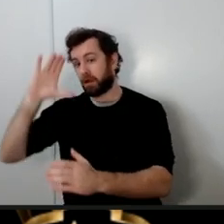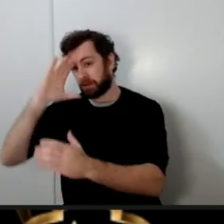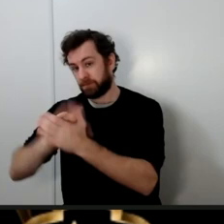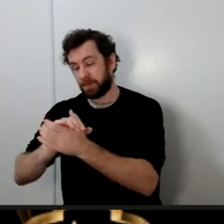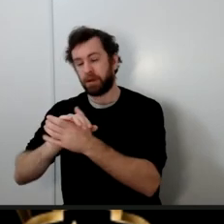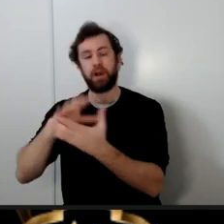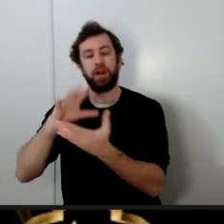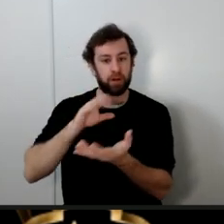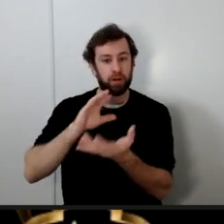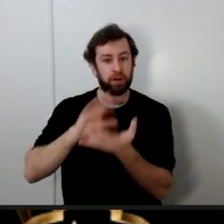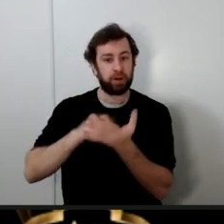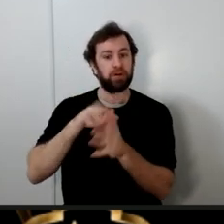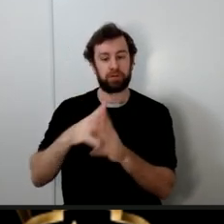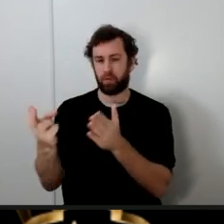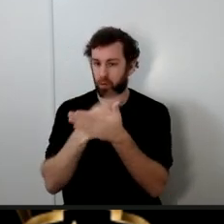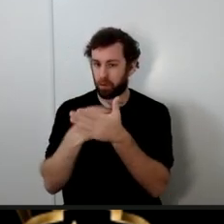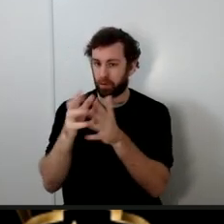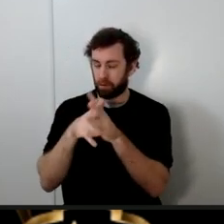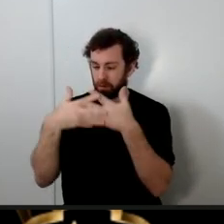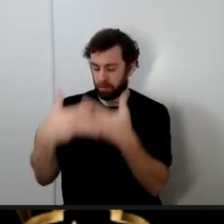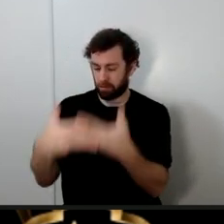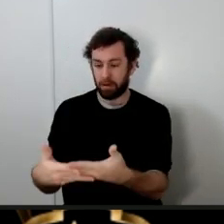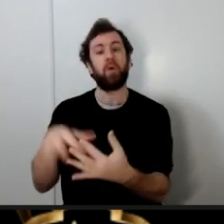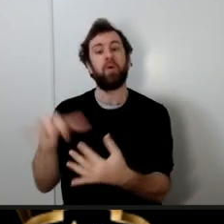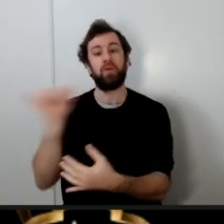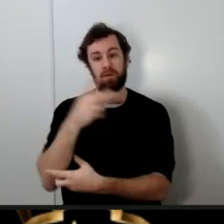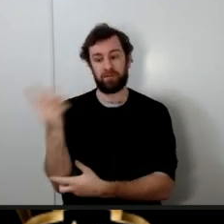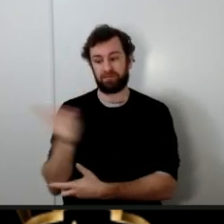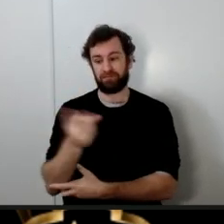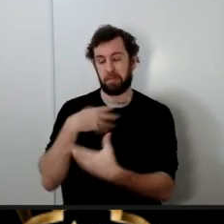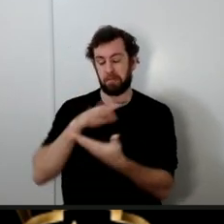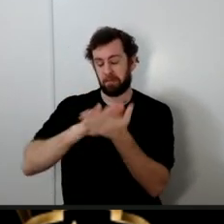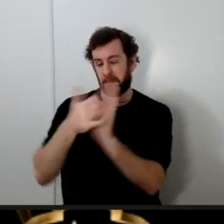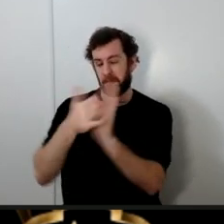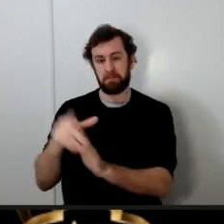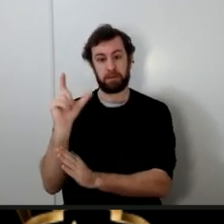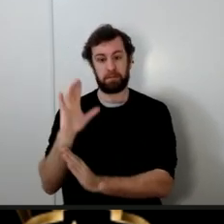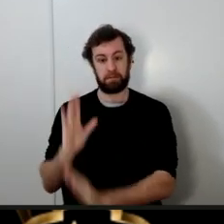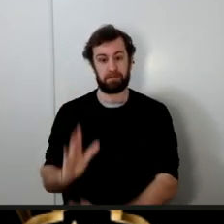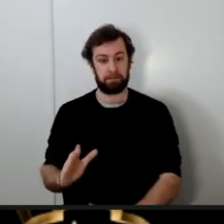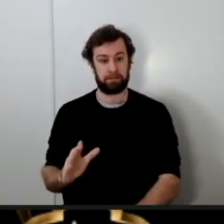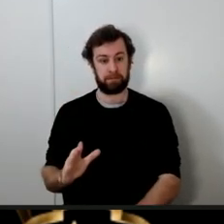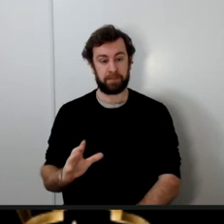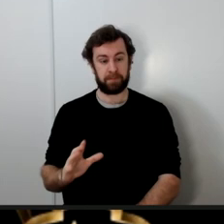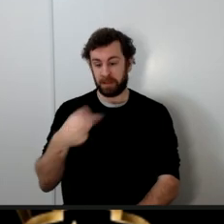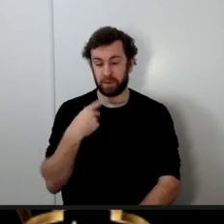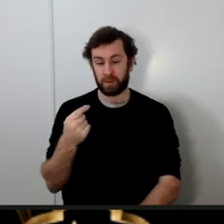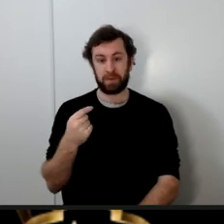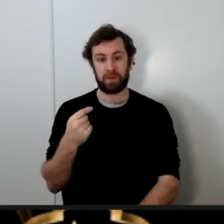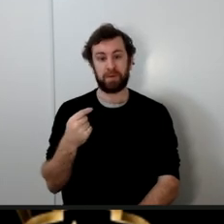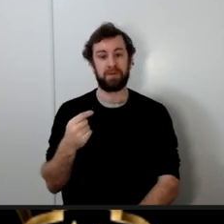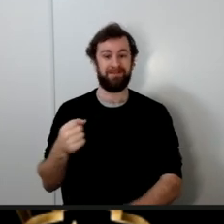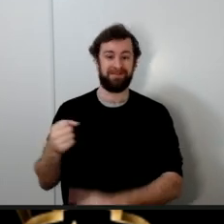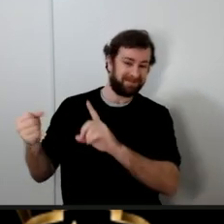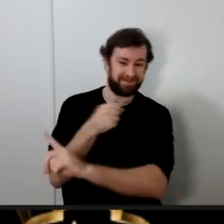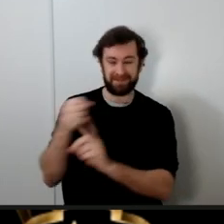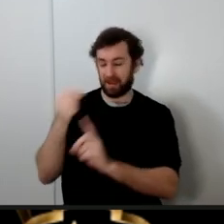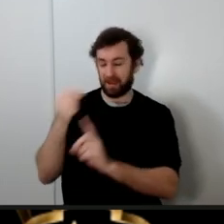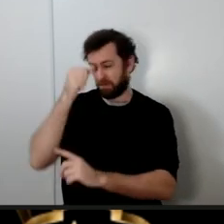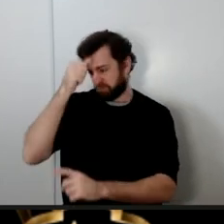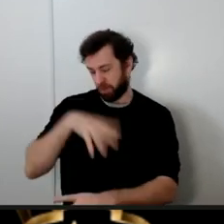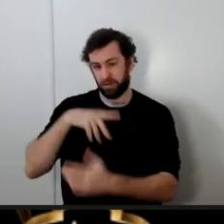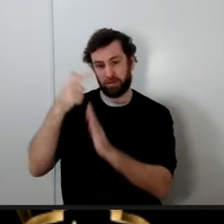Quran and that they have become Muslim he becomes so enraged he beats his brother-in-law and then he